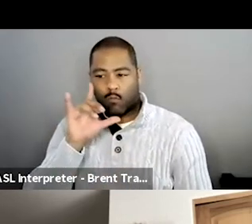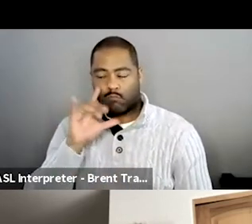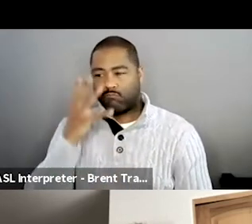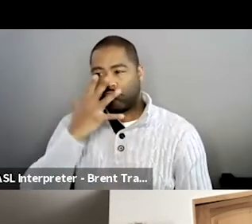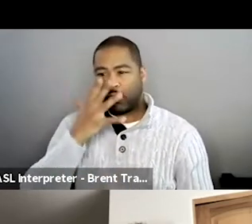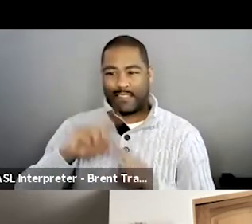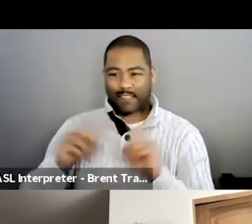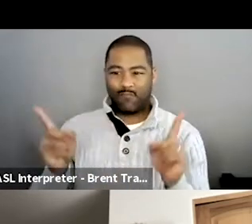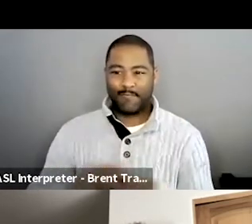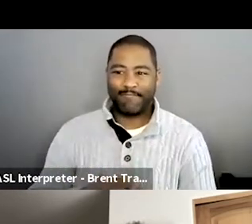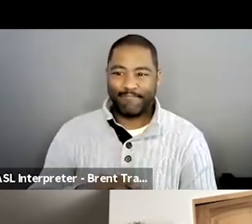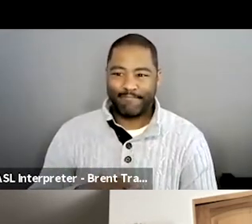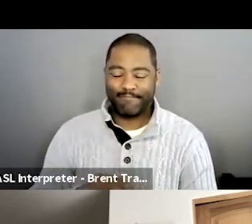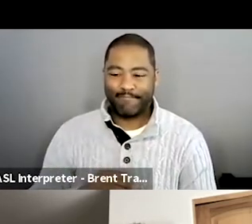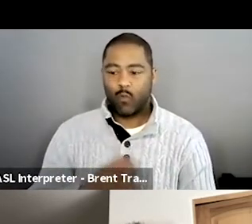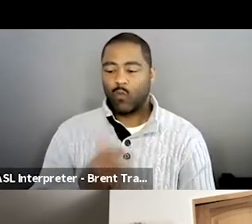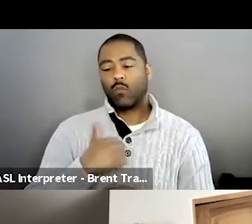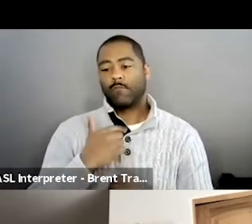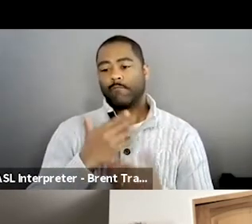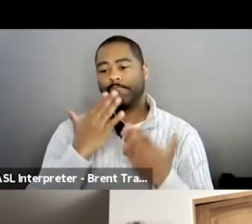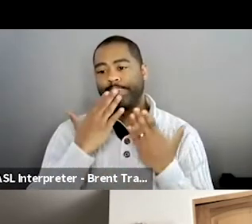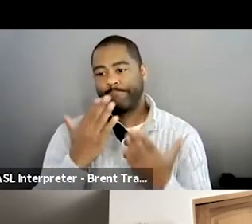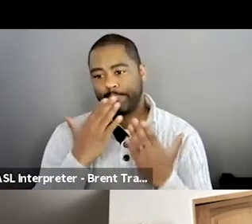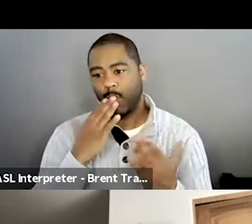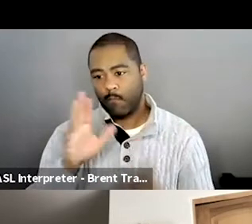that it was him and we chose him.